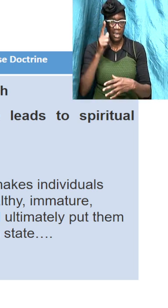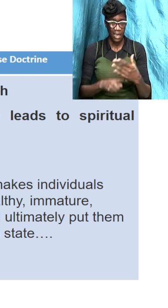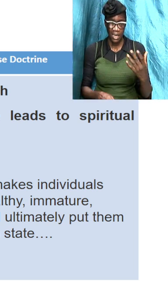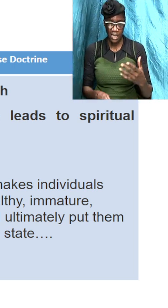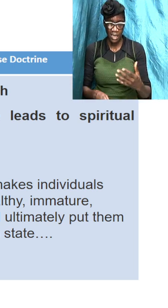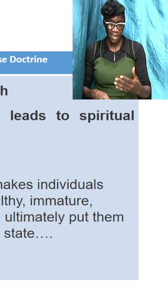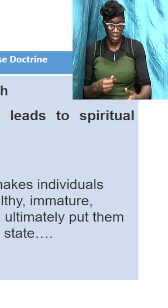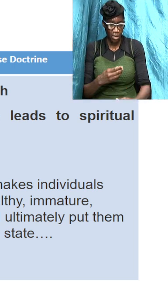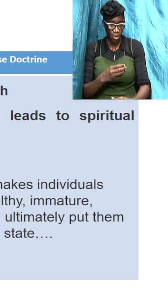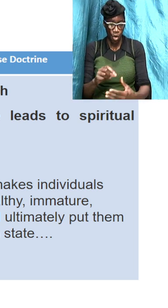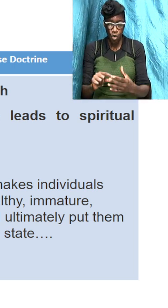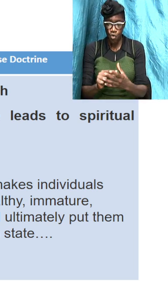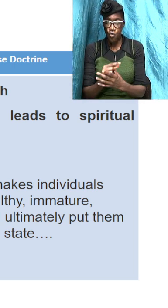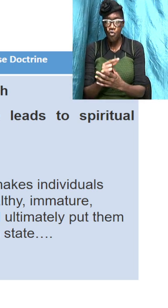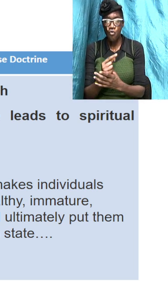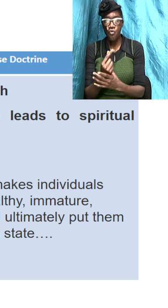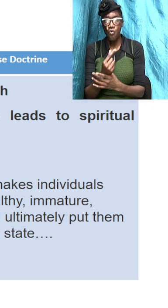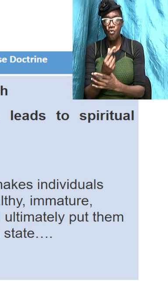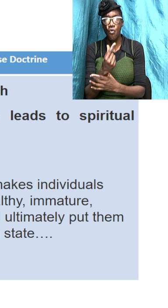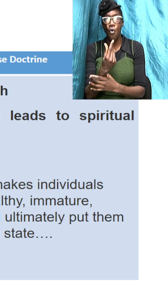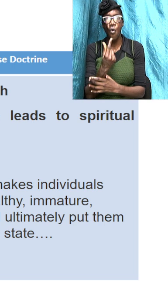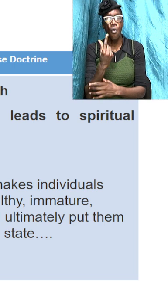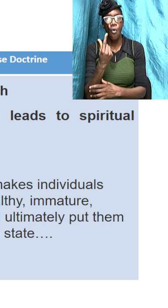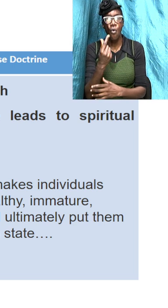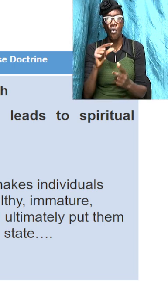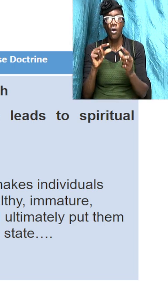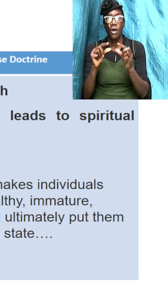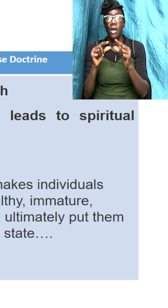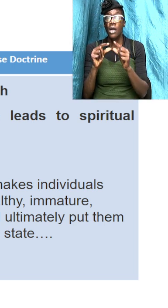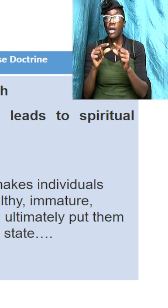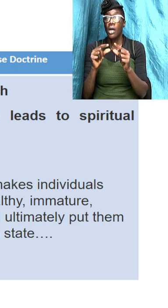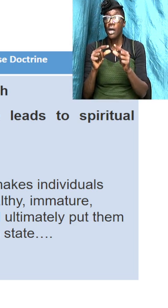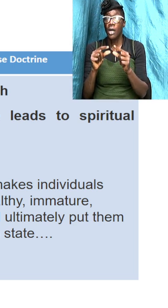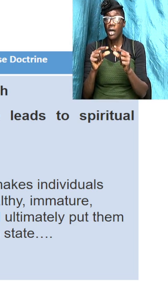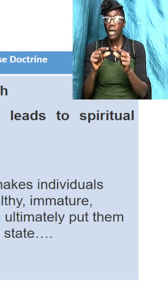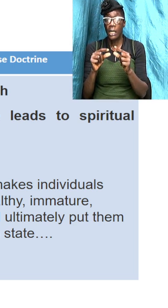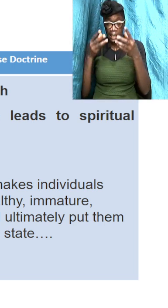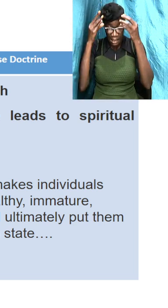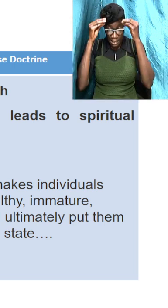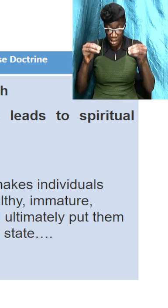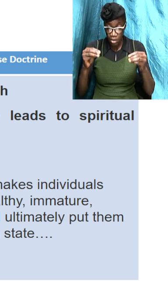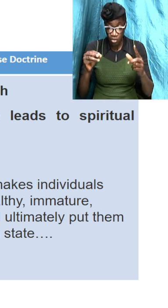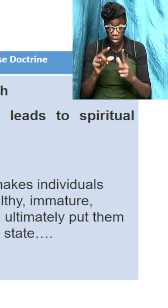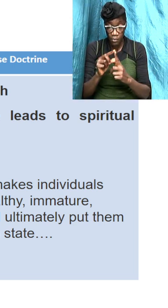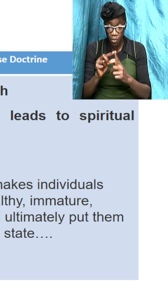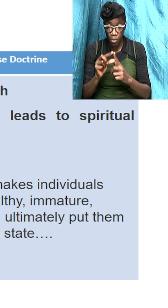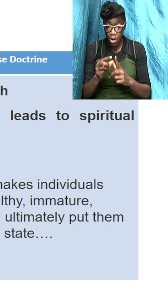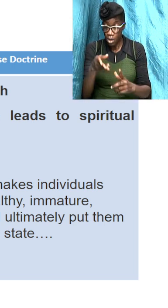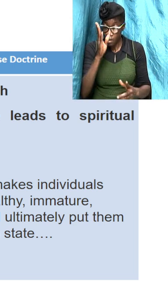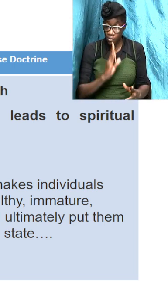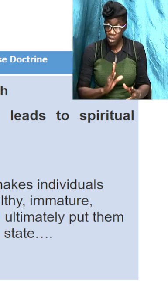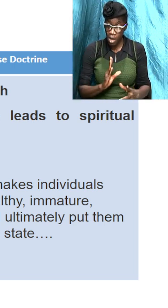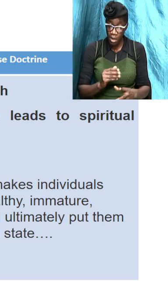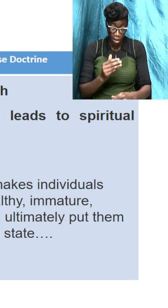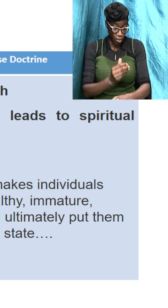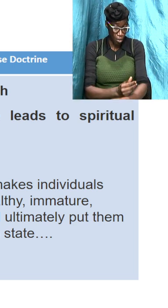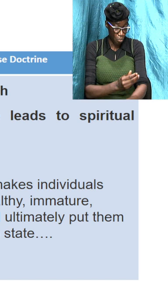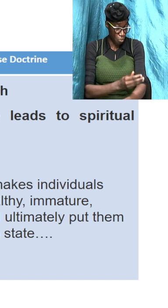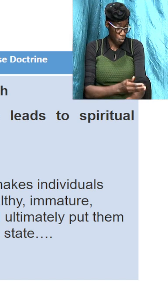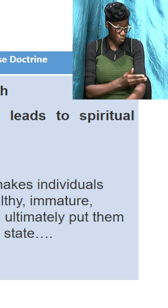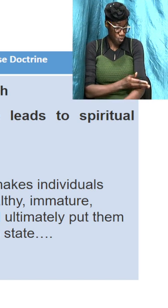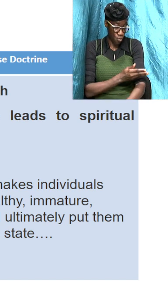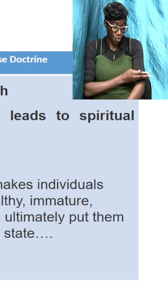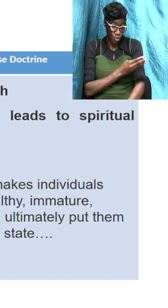the word of God is dear the teaching of the word of God is to get us to a mature stage and people when you